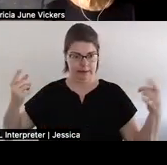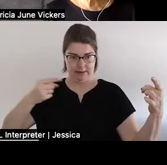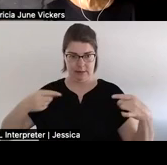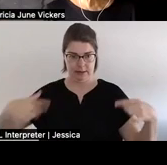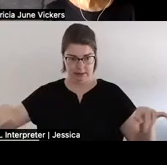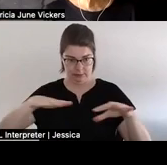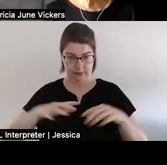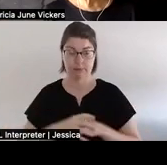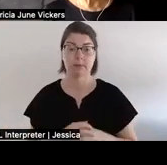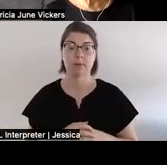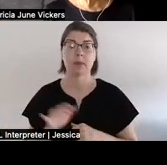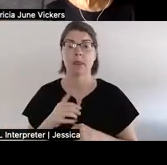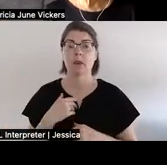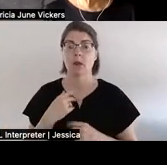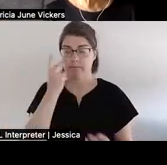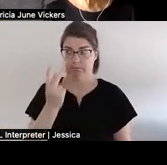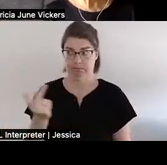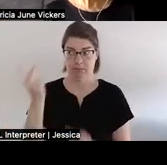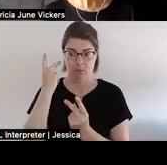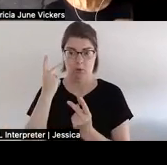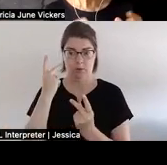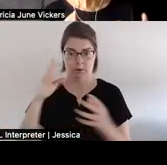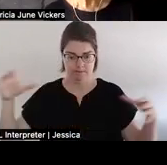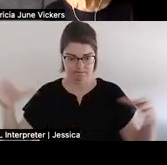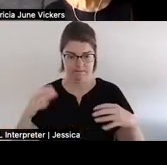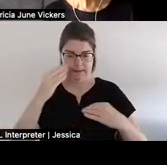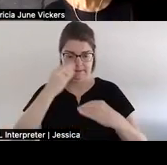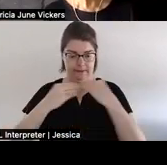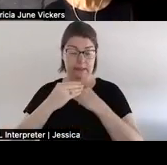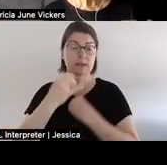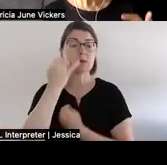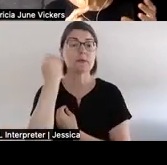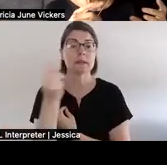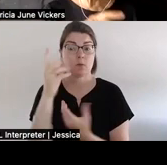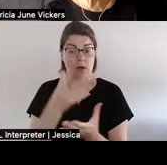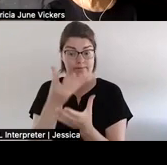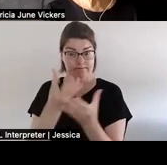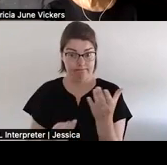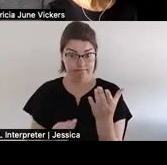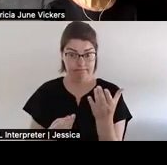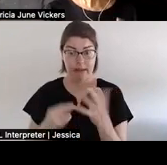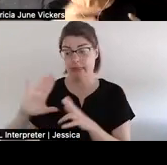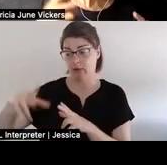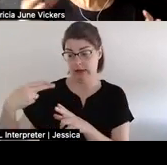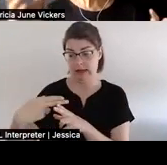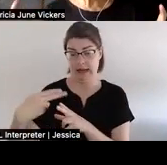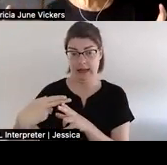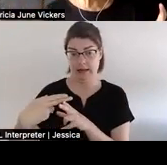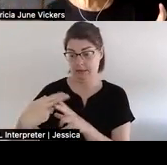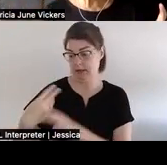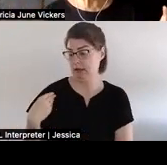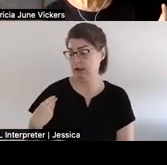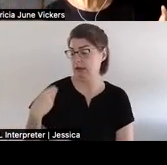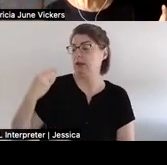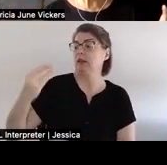there's also memorial feasts when someone dies their name is passed on